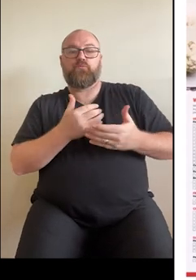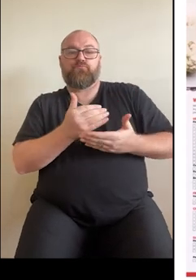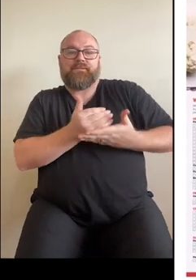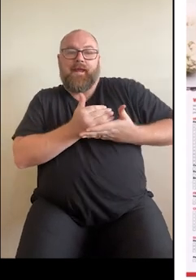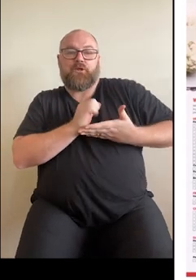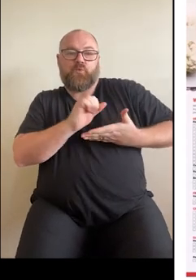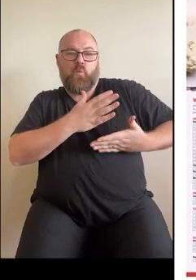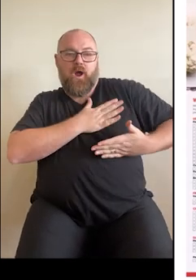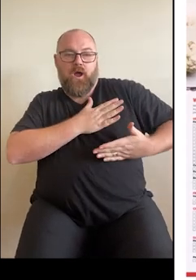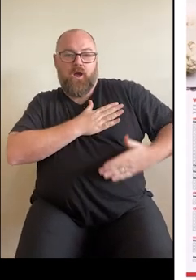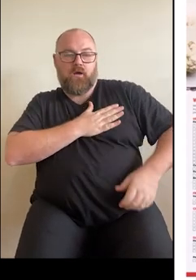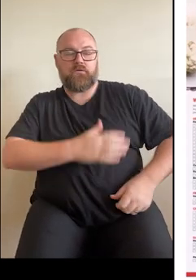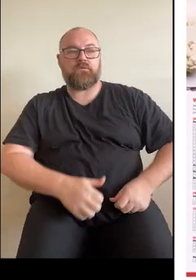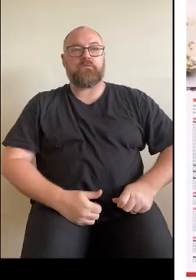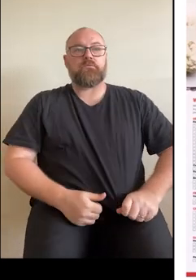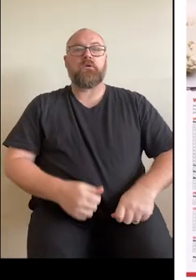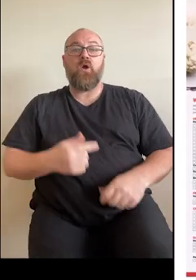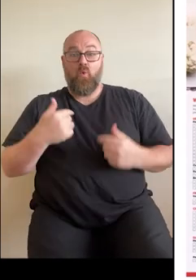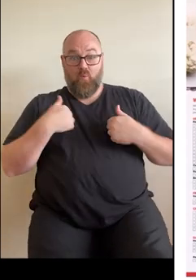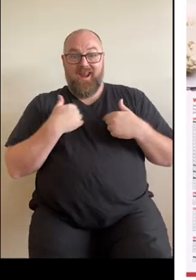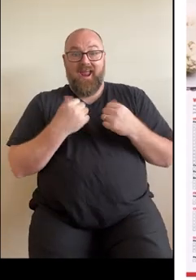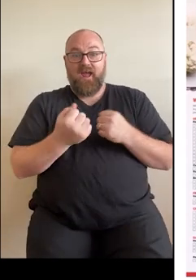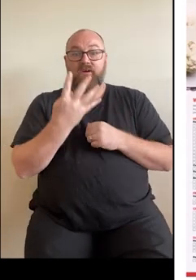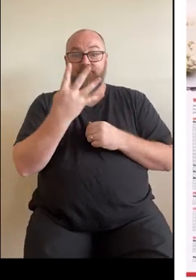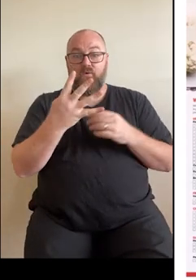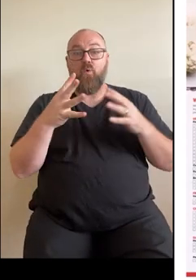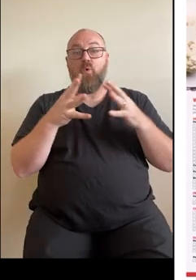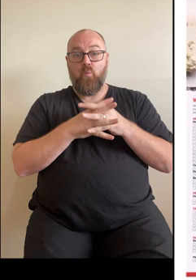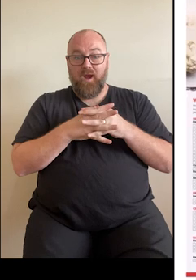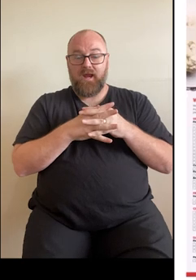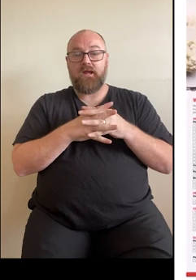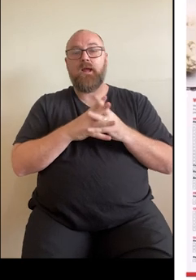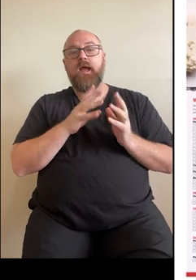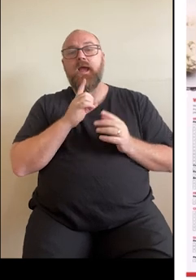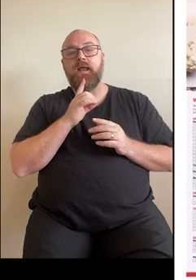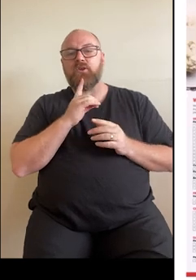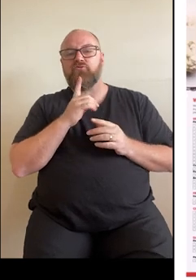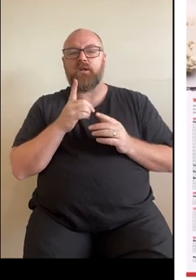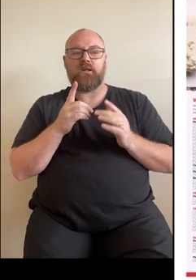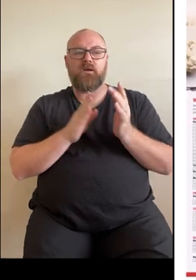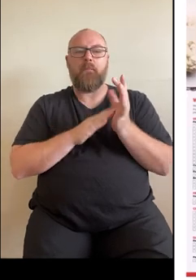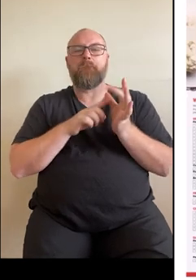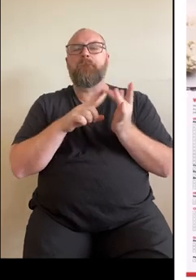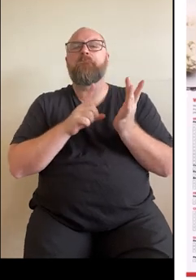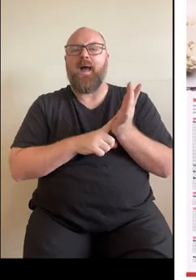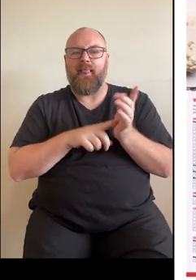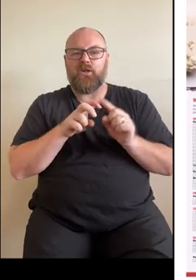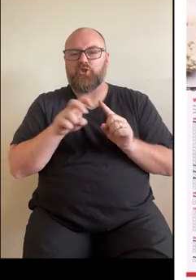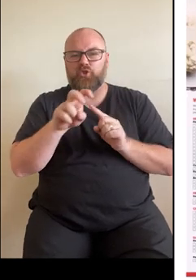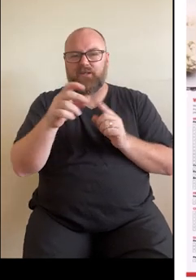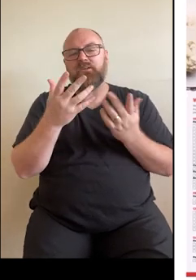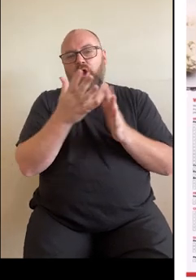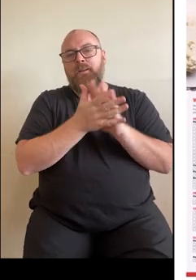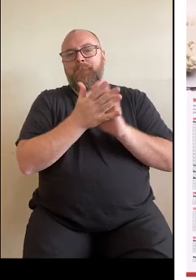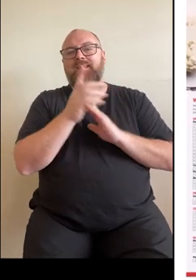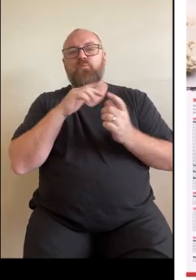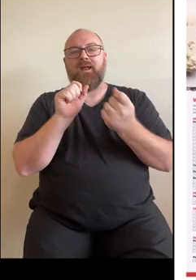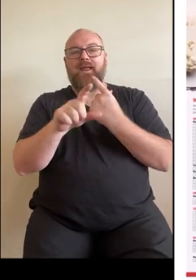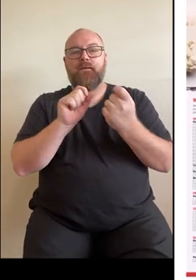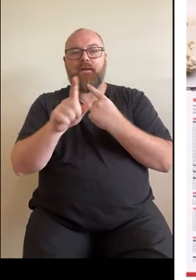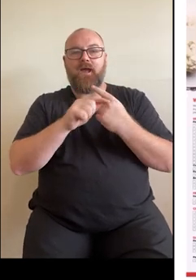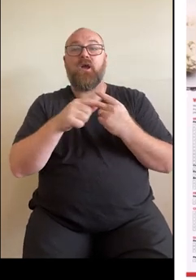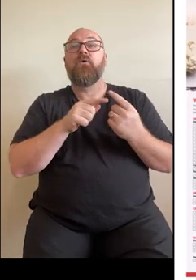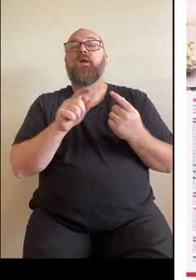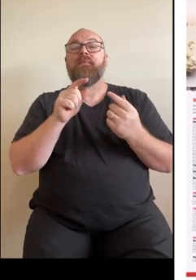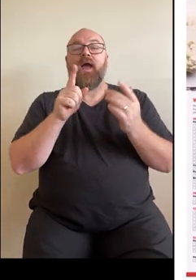The National Heart Foundation delivers a four-week electronic mail journey. This is an email journey with links to different